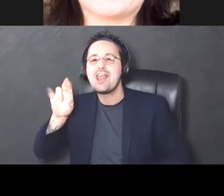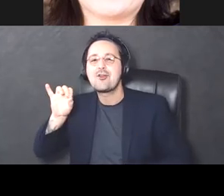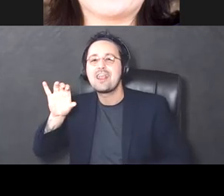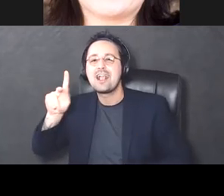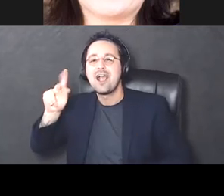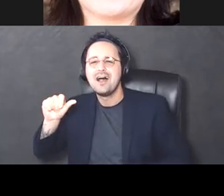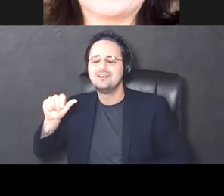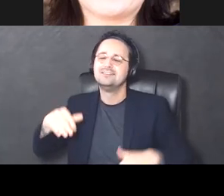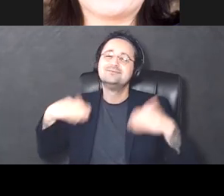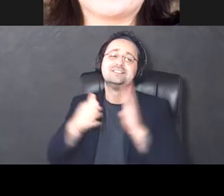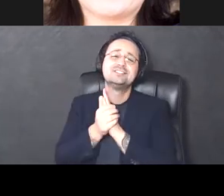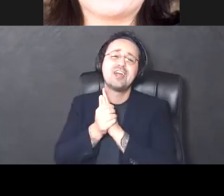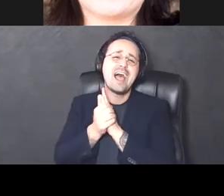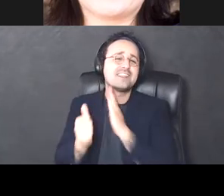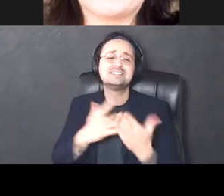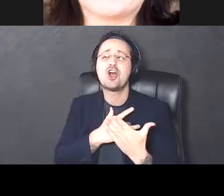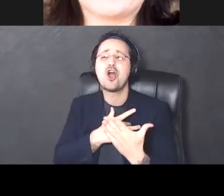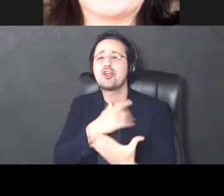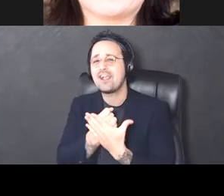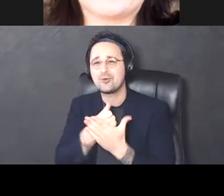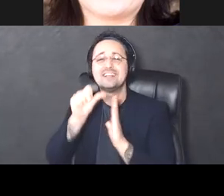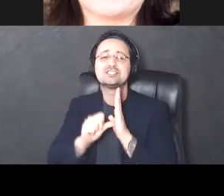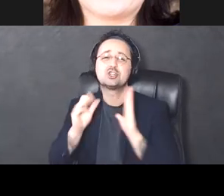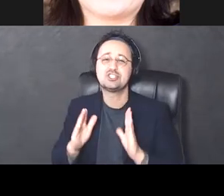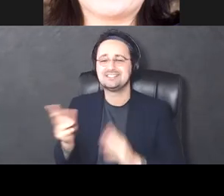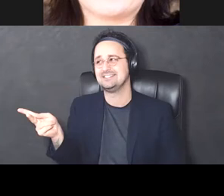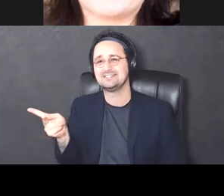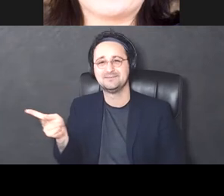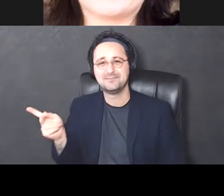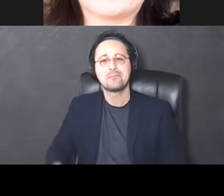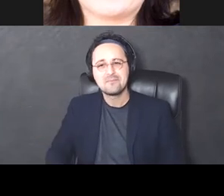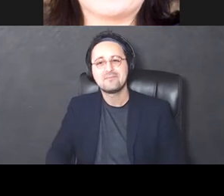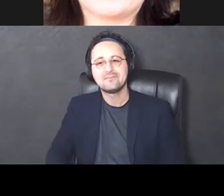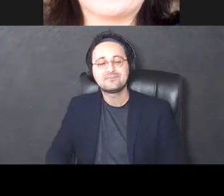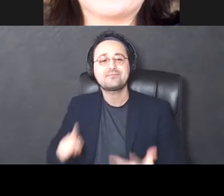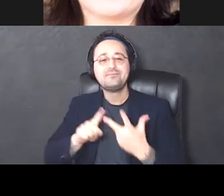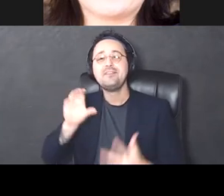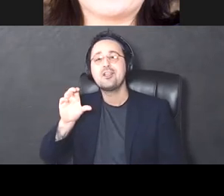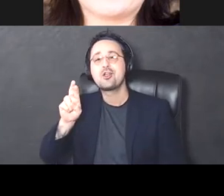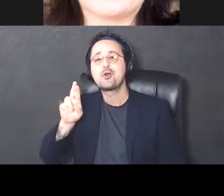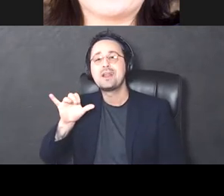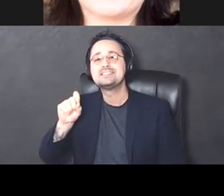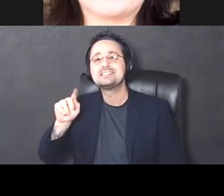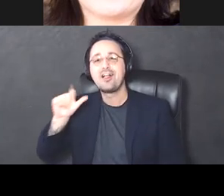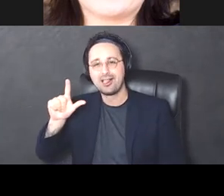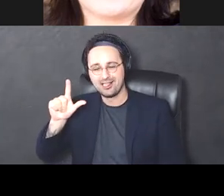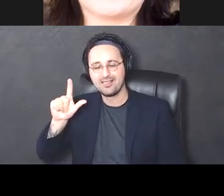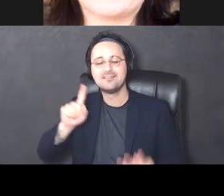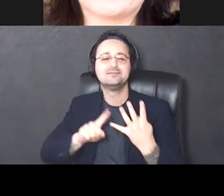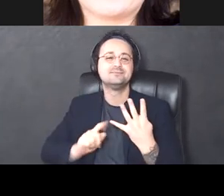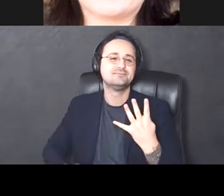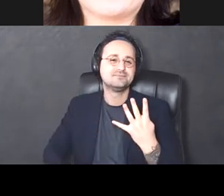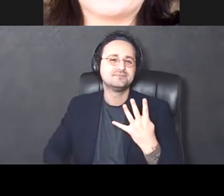really talented cardiac arrest surgeons. Um, Crystal Minjarez. Um, and I don't